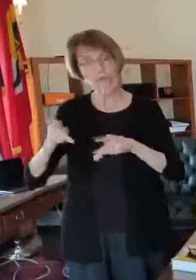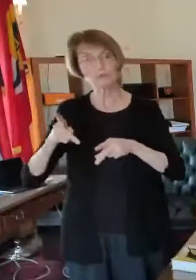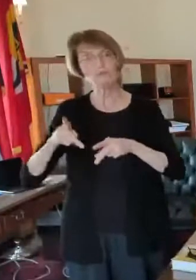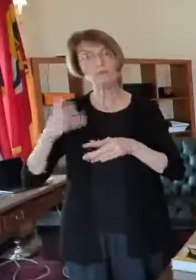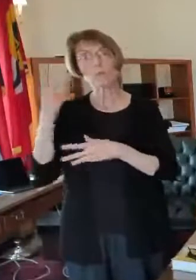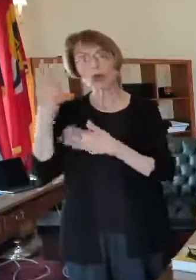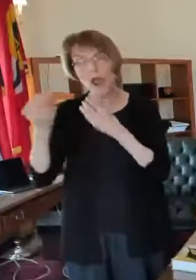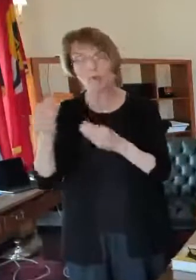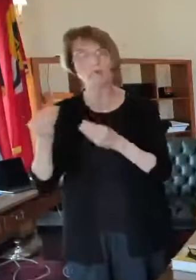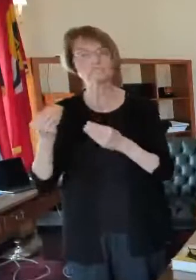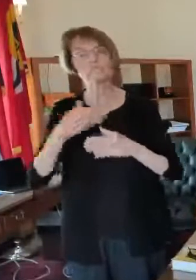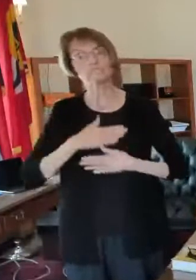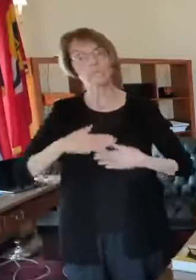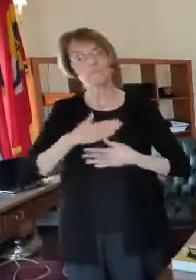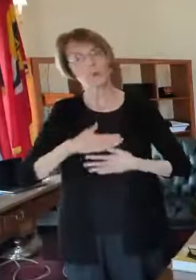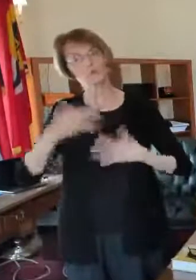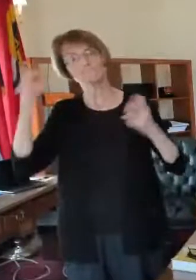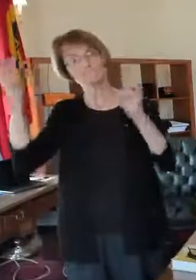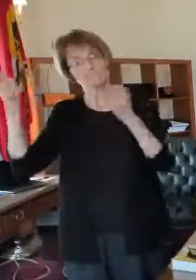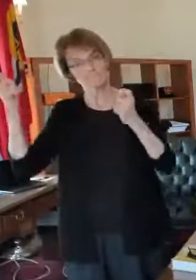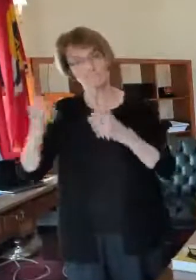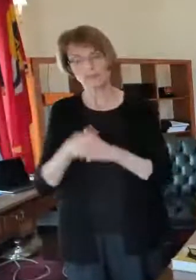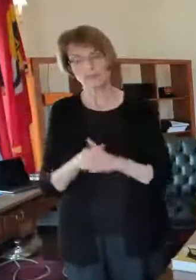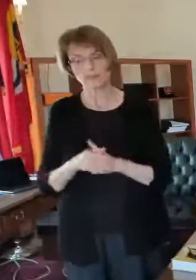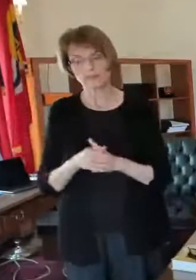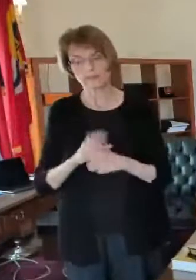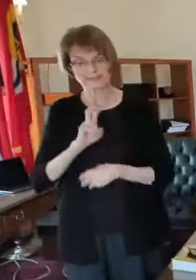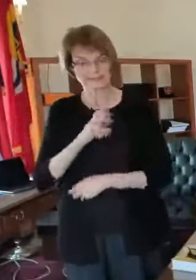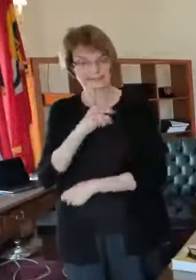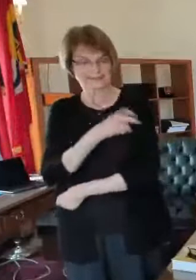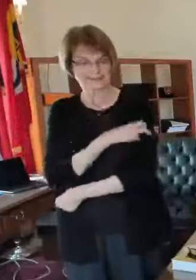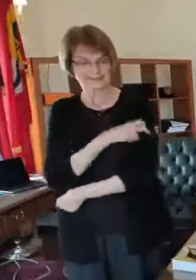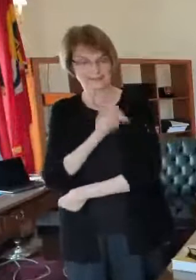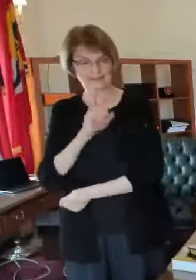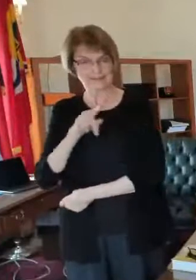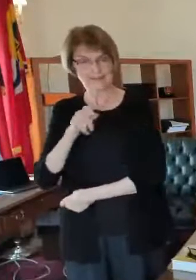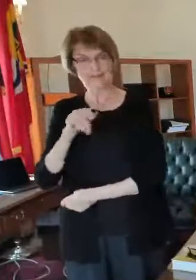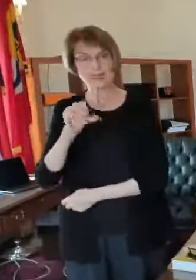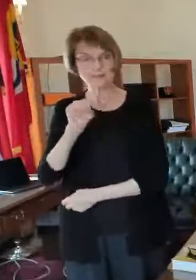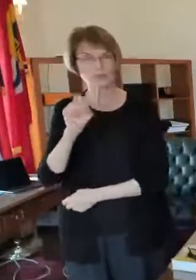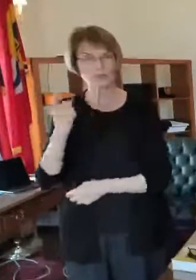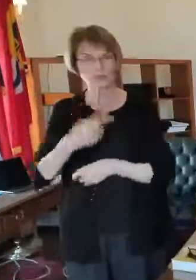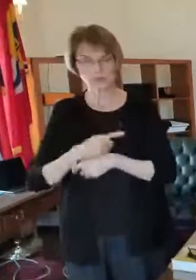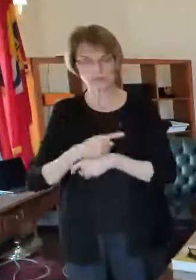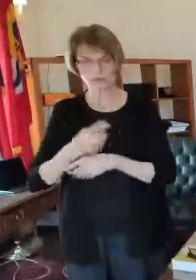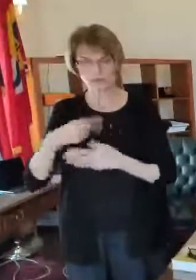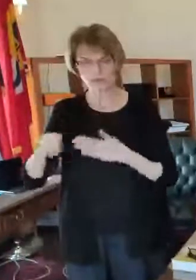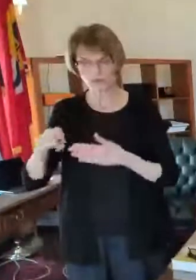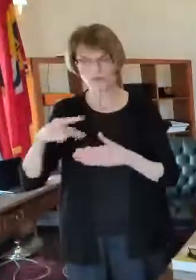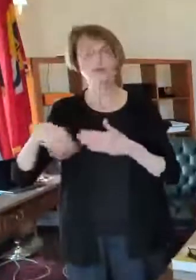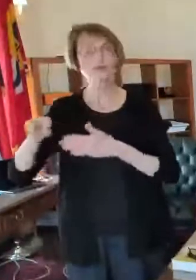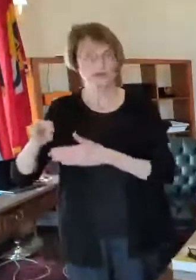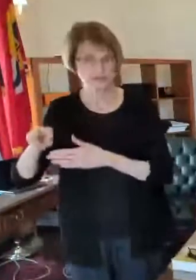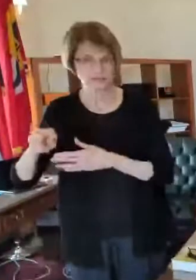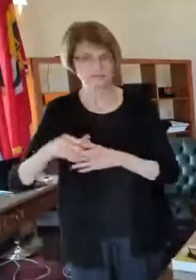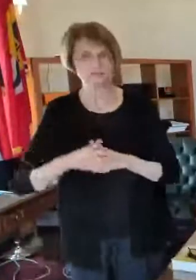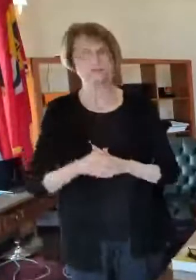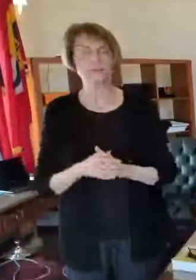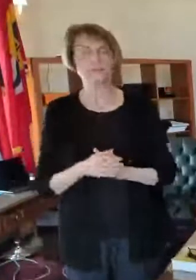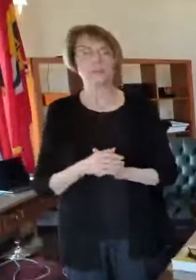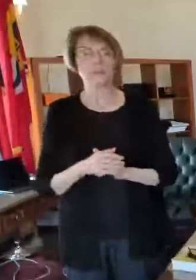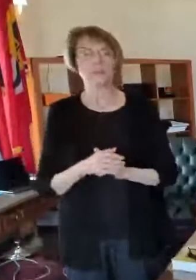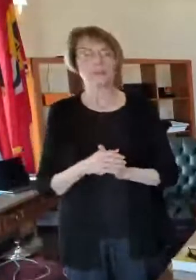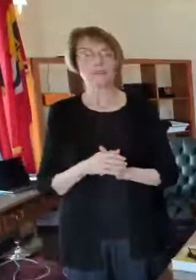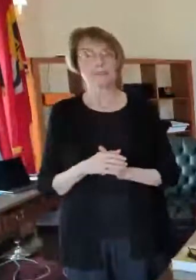those let's let's go to st patrick's day it's coming up next week i guess no week after um